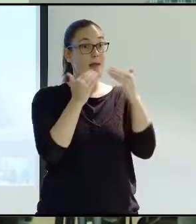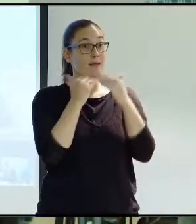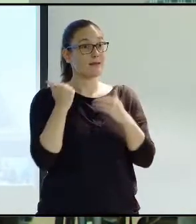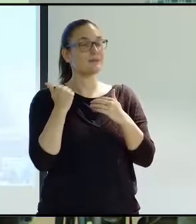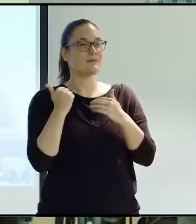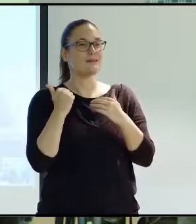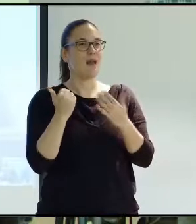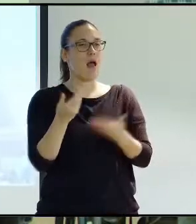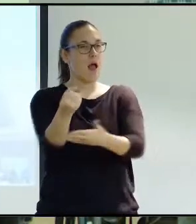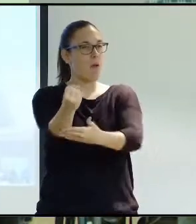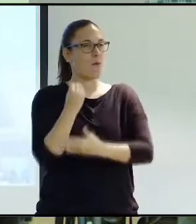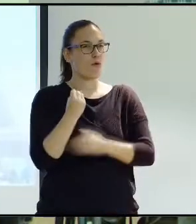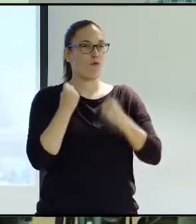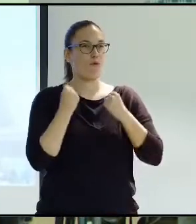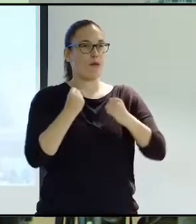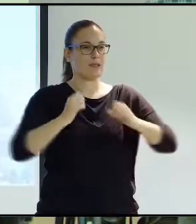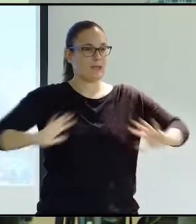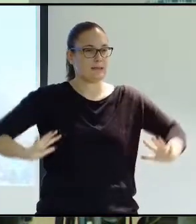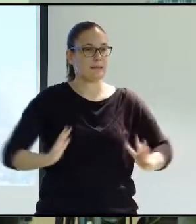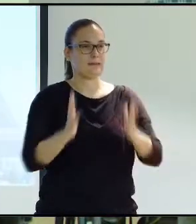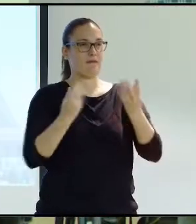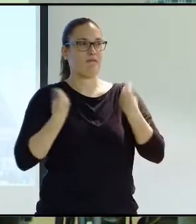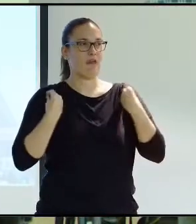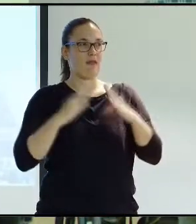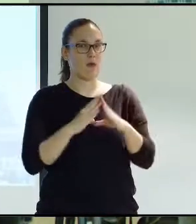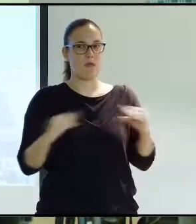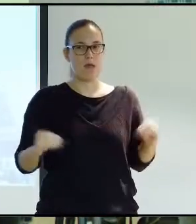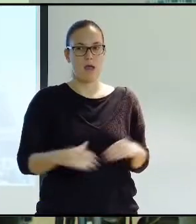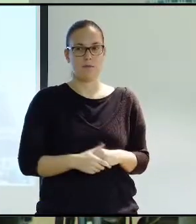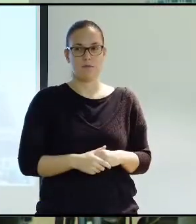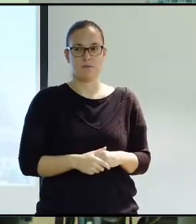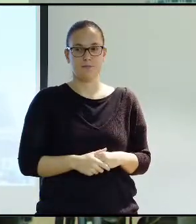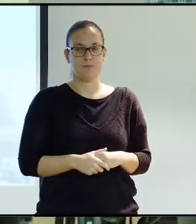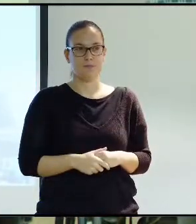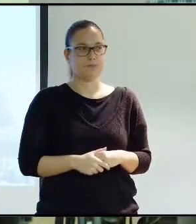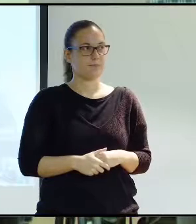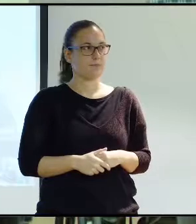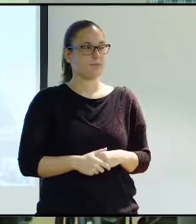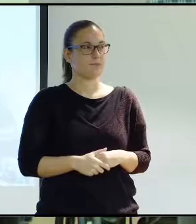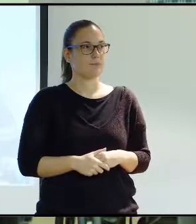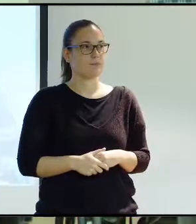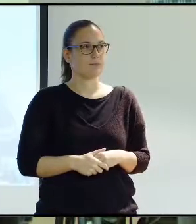And he also was instrumental in organizing these groups in the south of Spain.